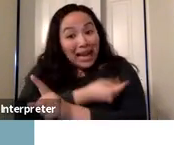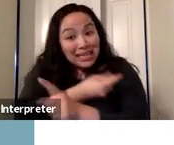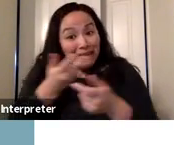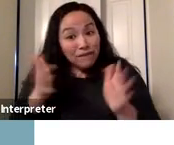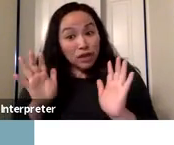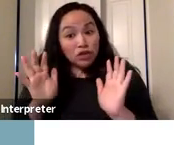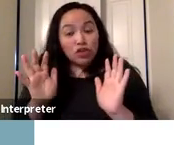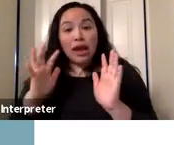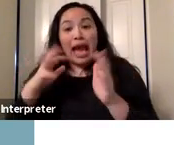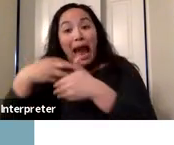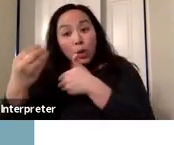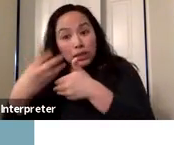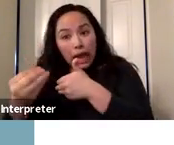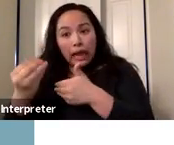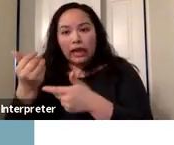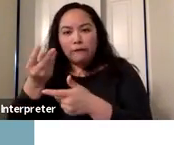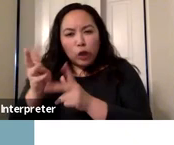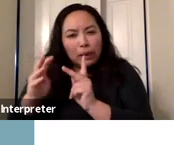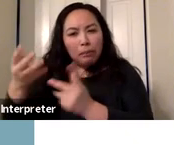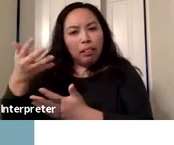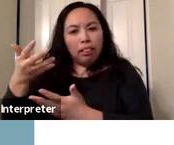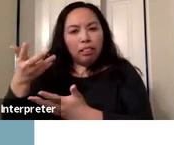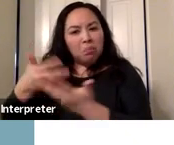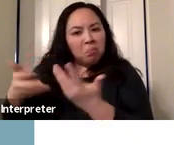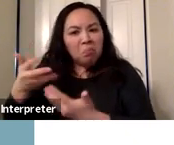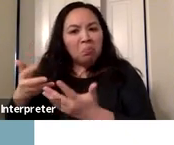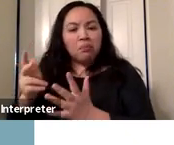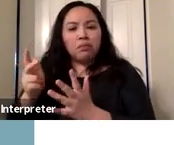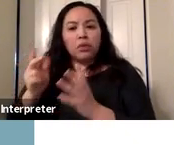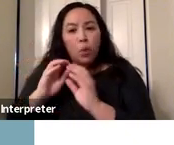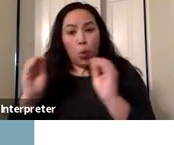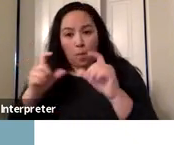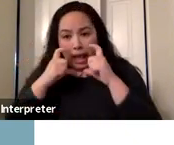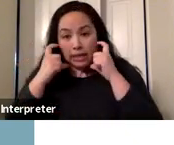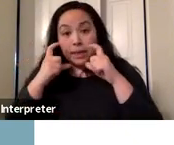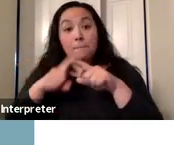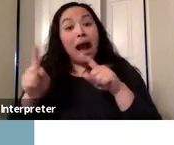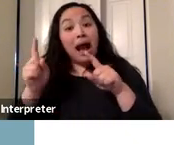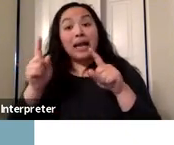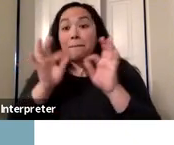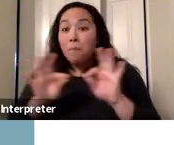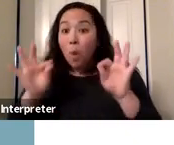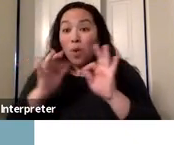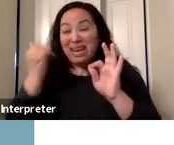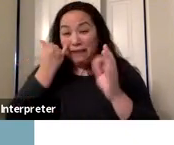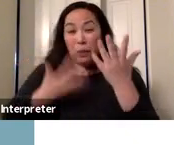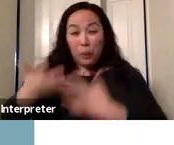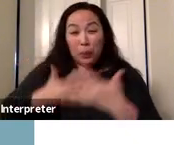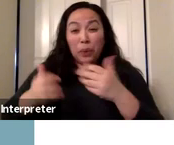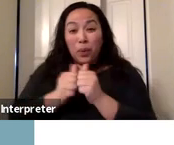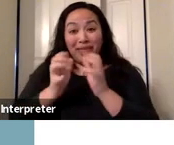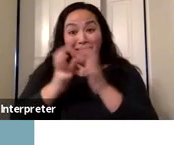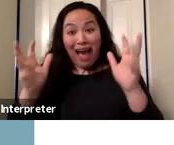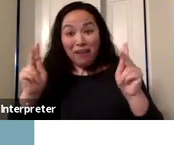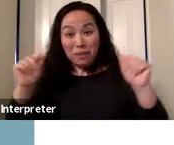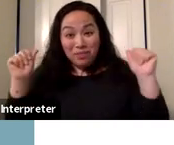it's fine for you to take the mask off, but if there are a lot of people around, it's important to keep that mask on. There's still a little bit